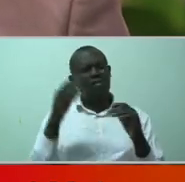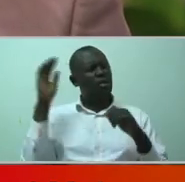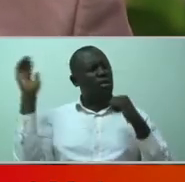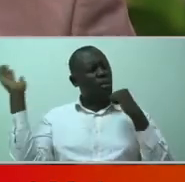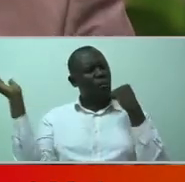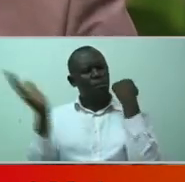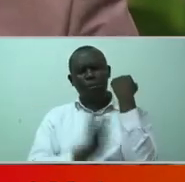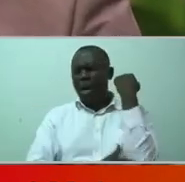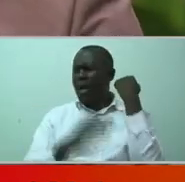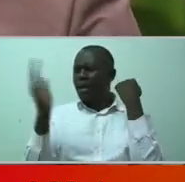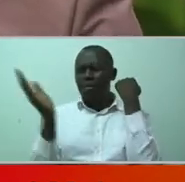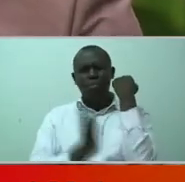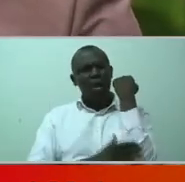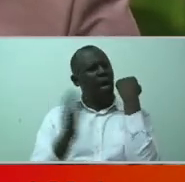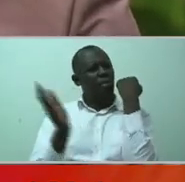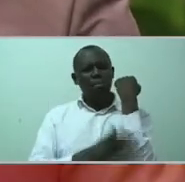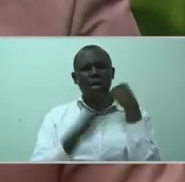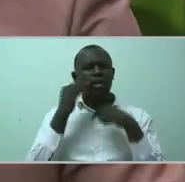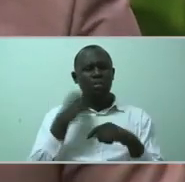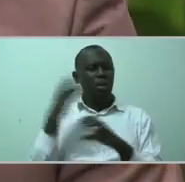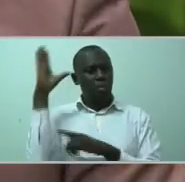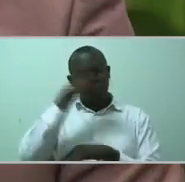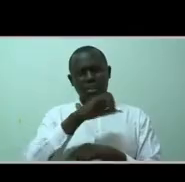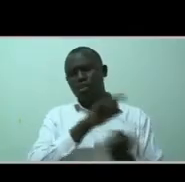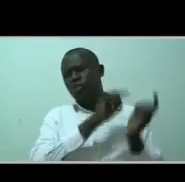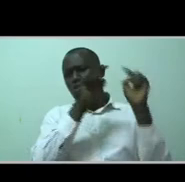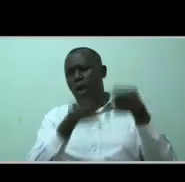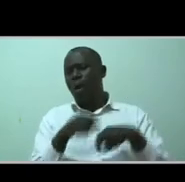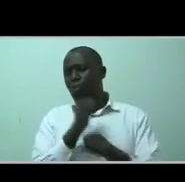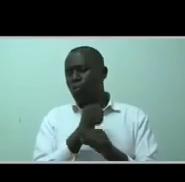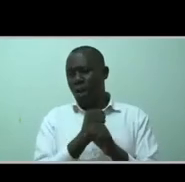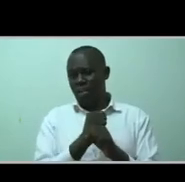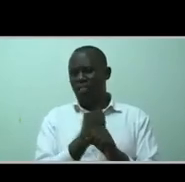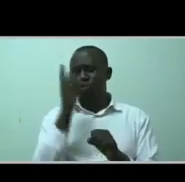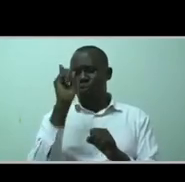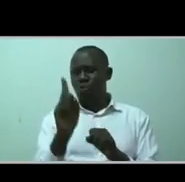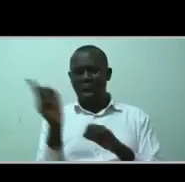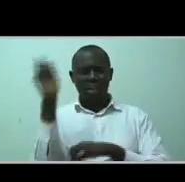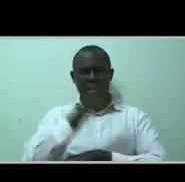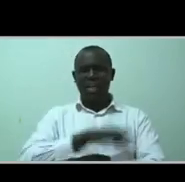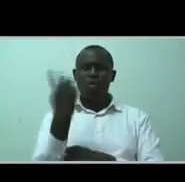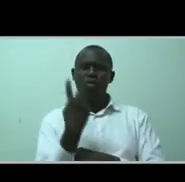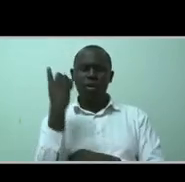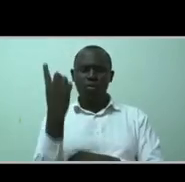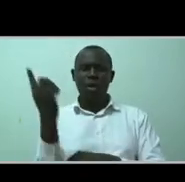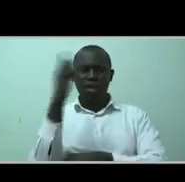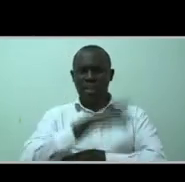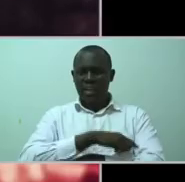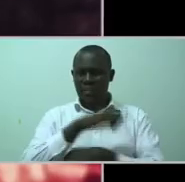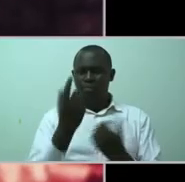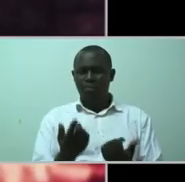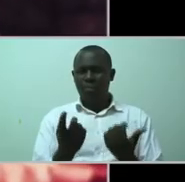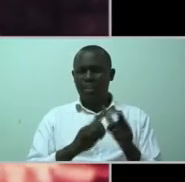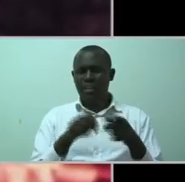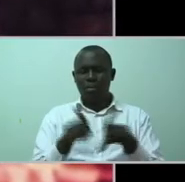really bad episode. So I missed work for one day, only a day. And when I